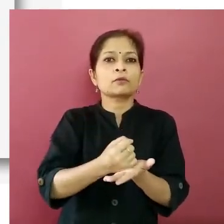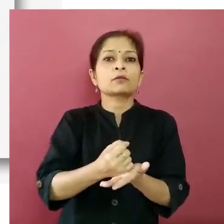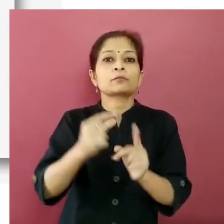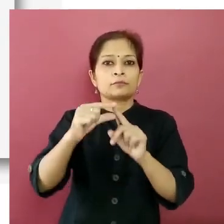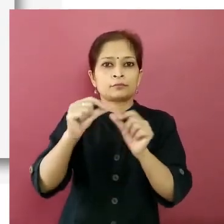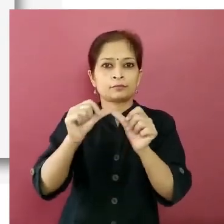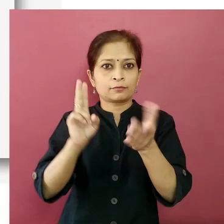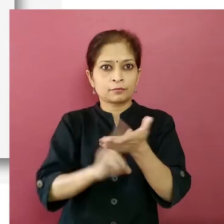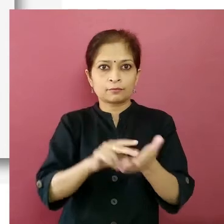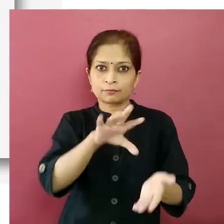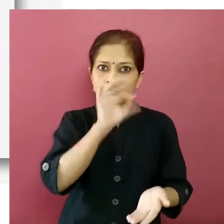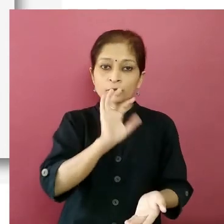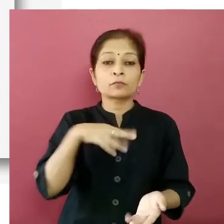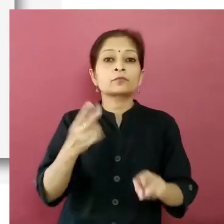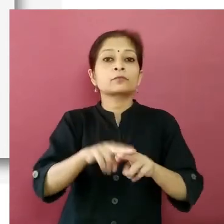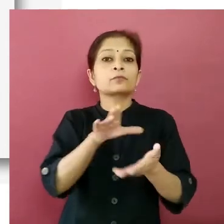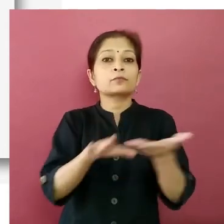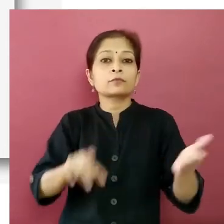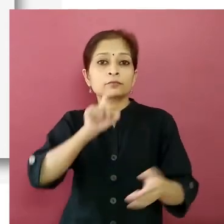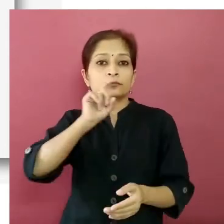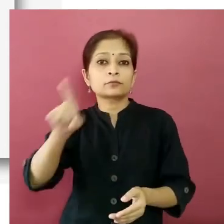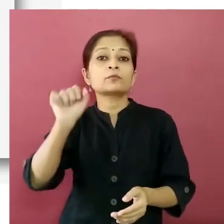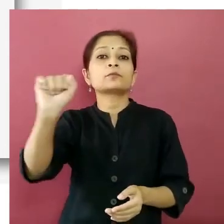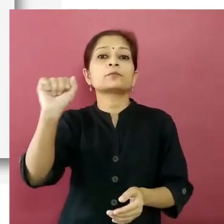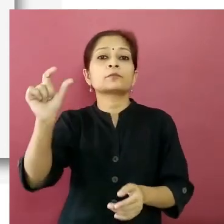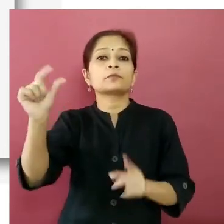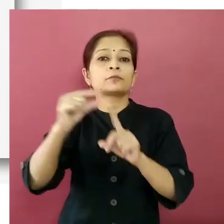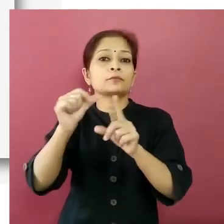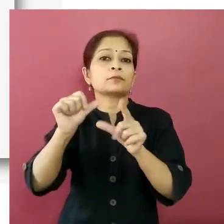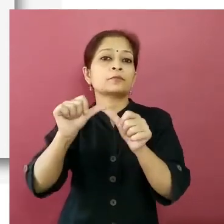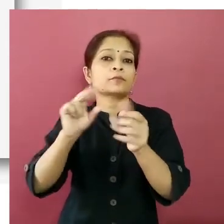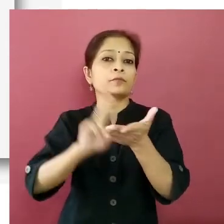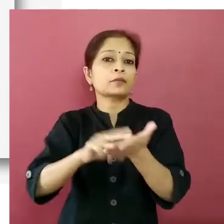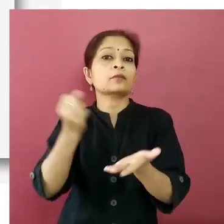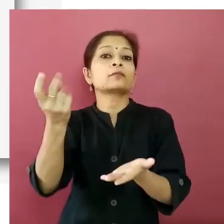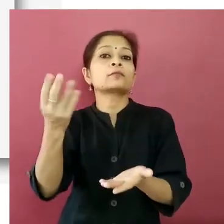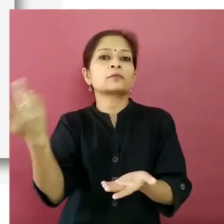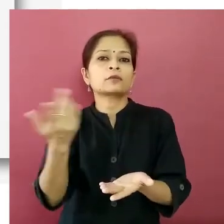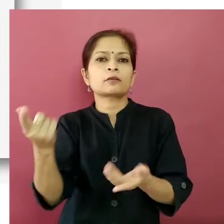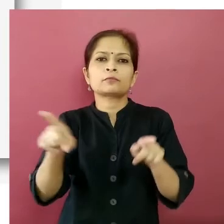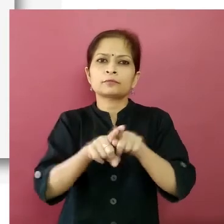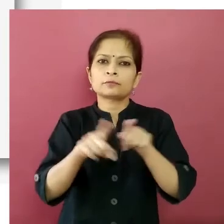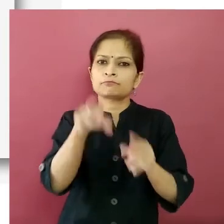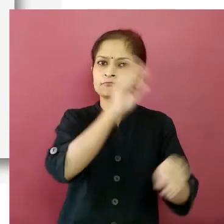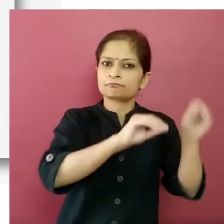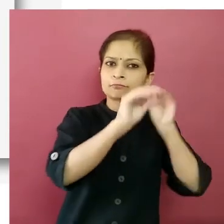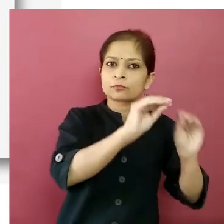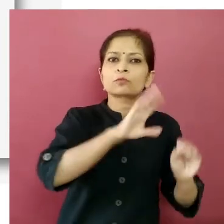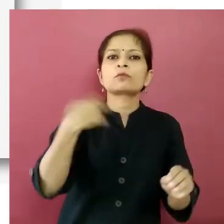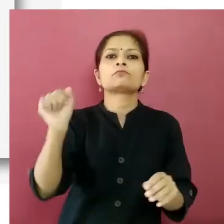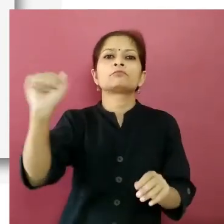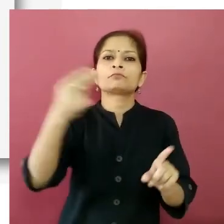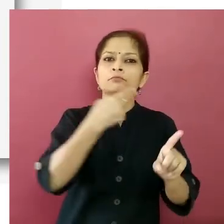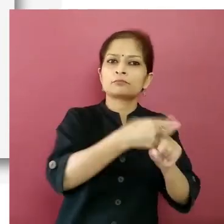ID proof for registration the form will ask you to enter your bank card number now enter your